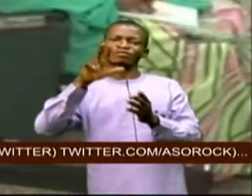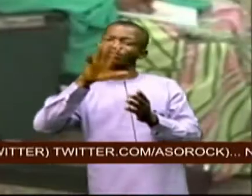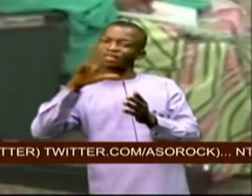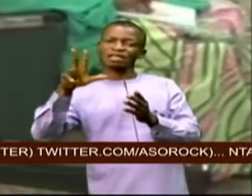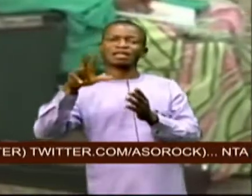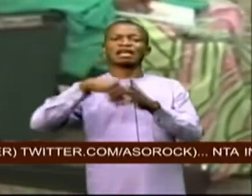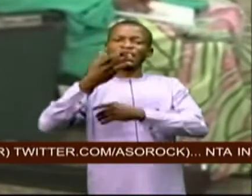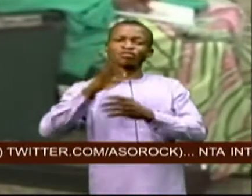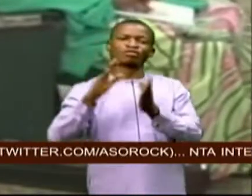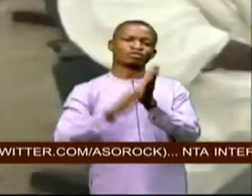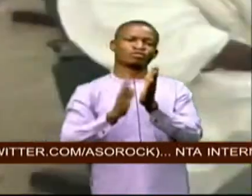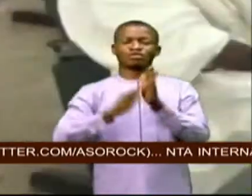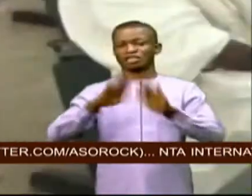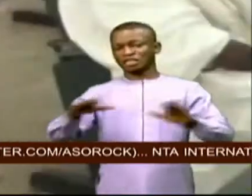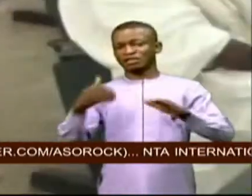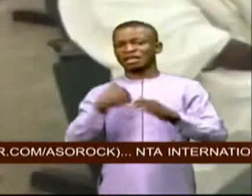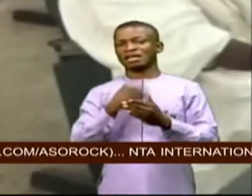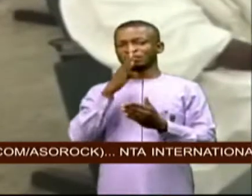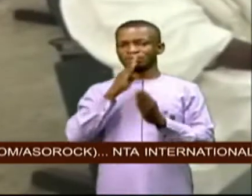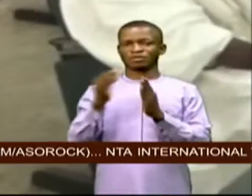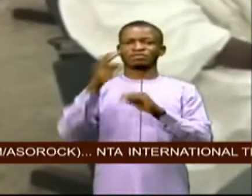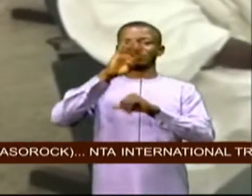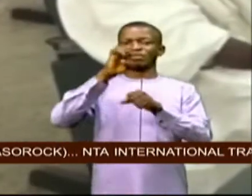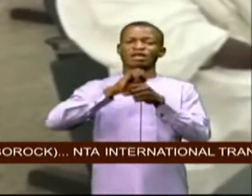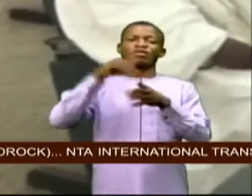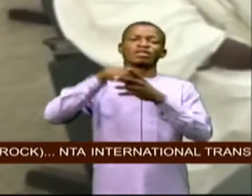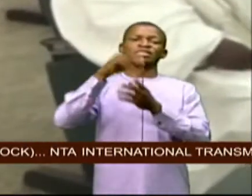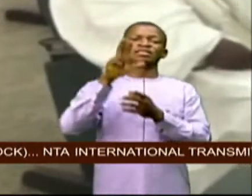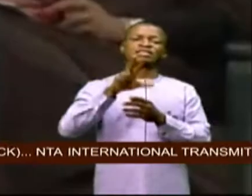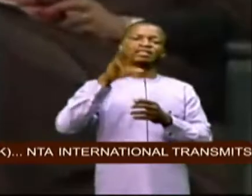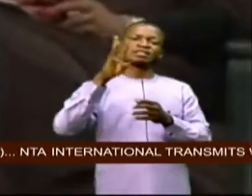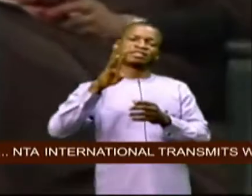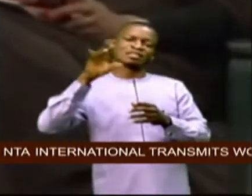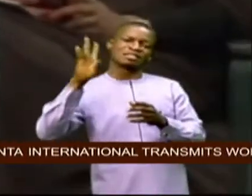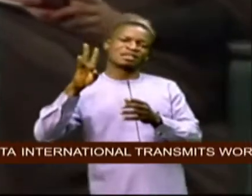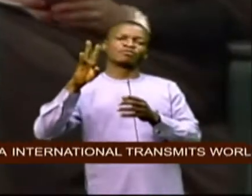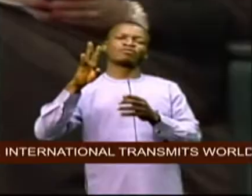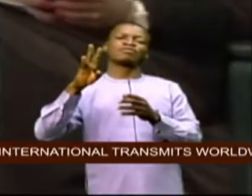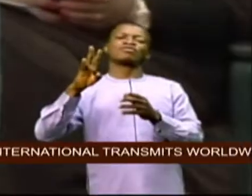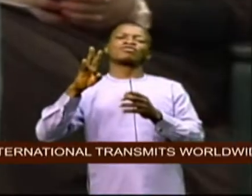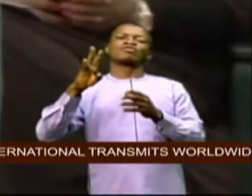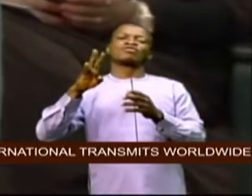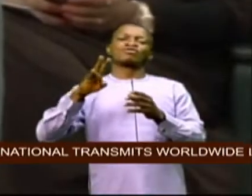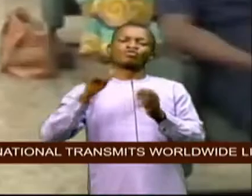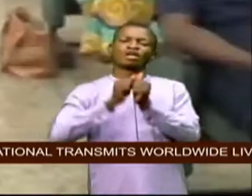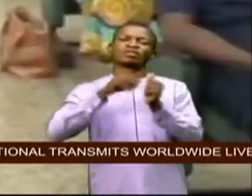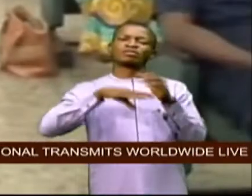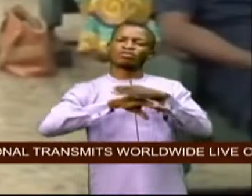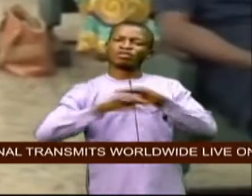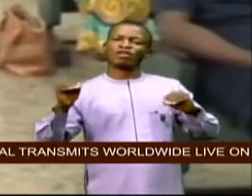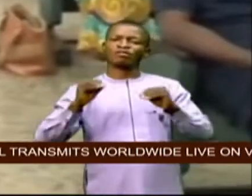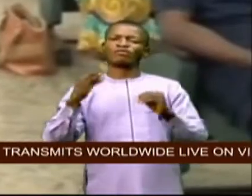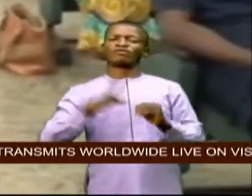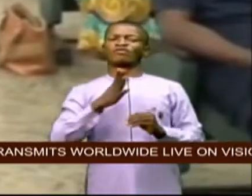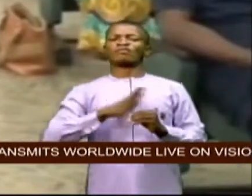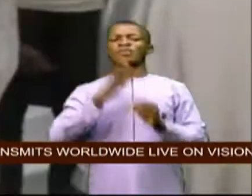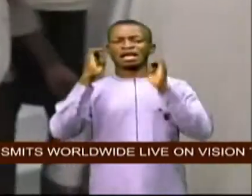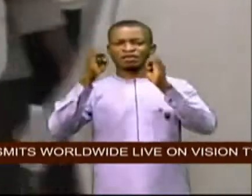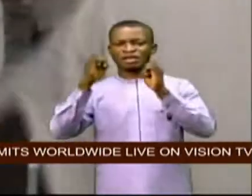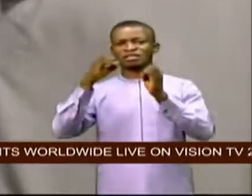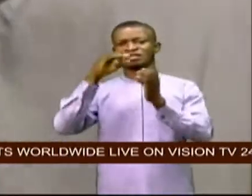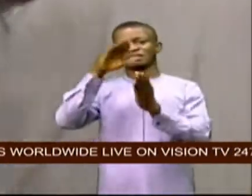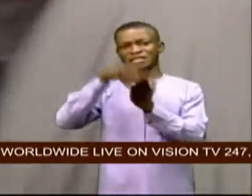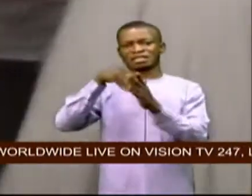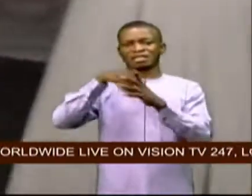children have been enrolled in 367 selected non-formal education centers in the state